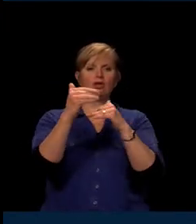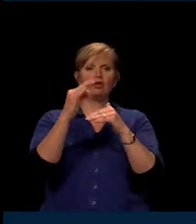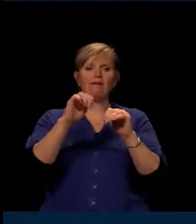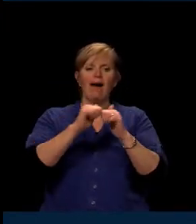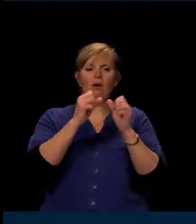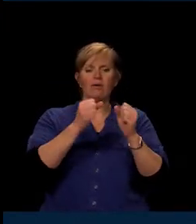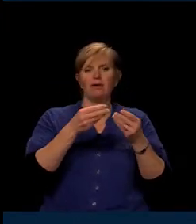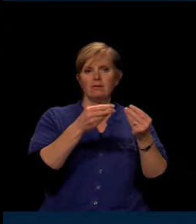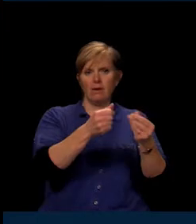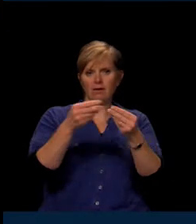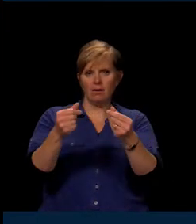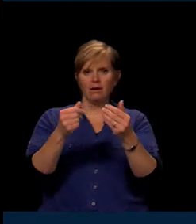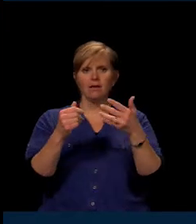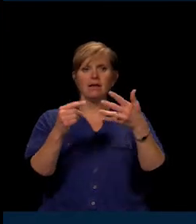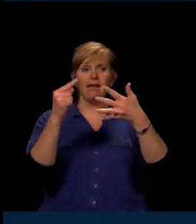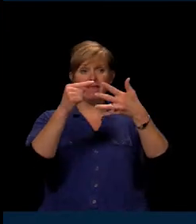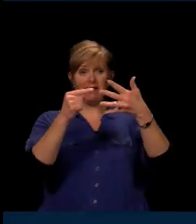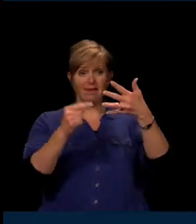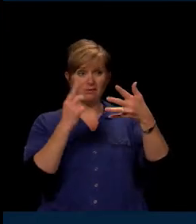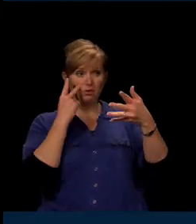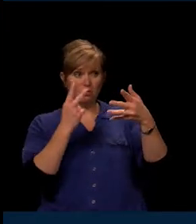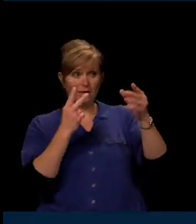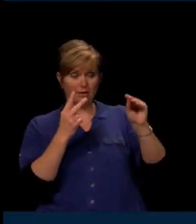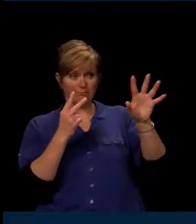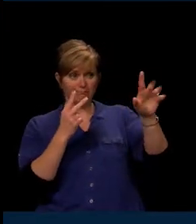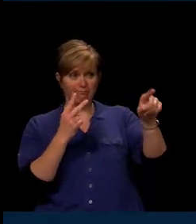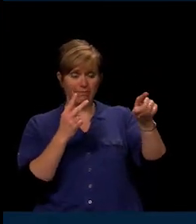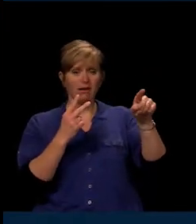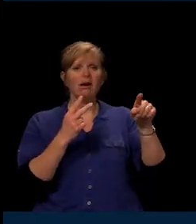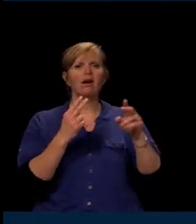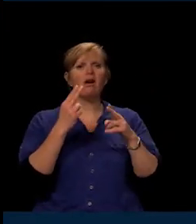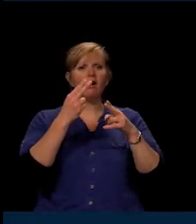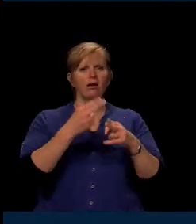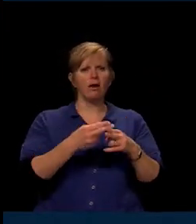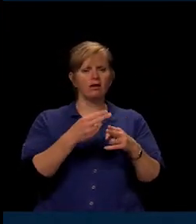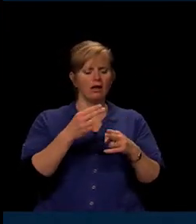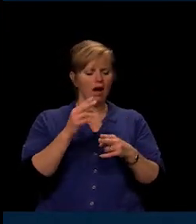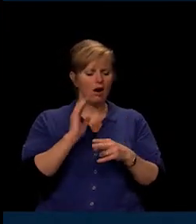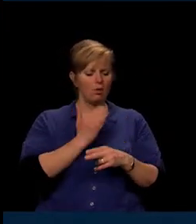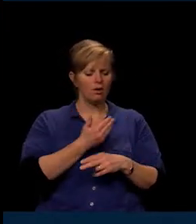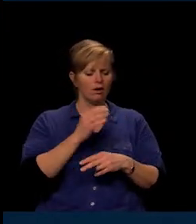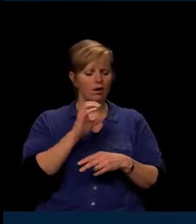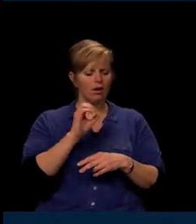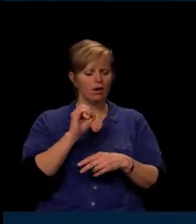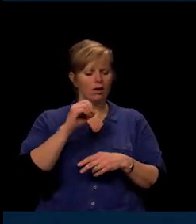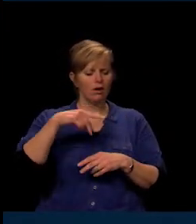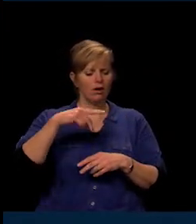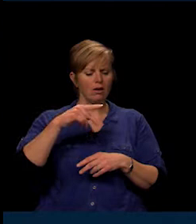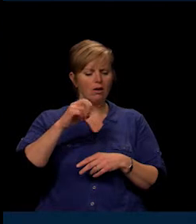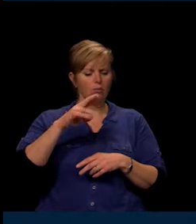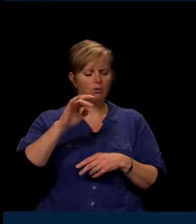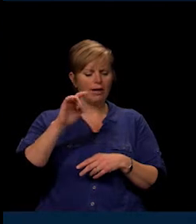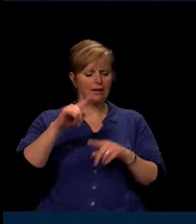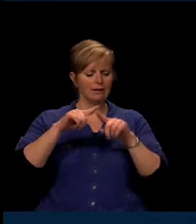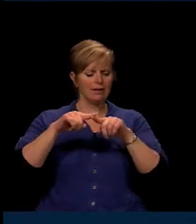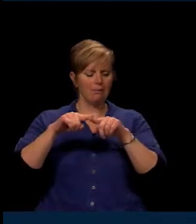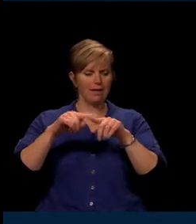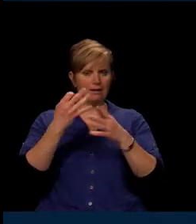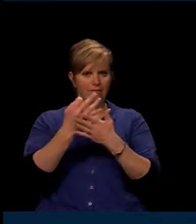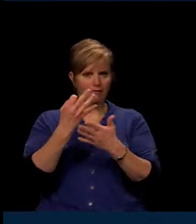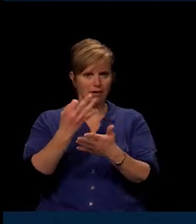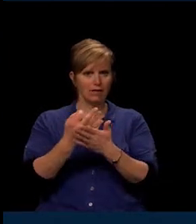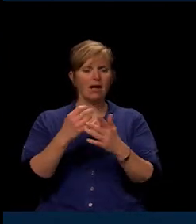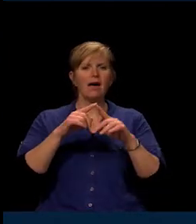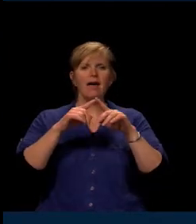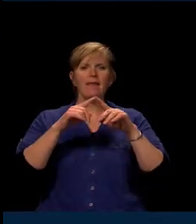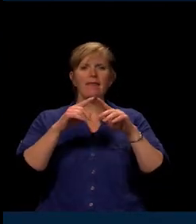the list of funds that you see here we traditionally call their operating dependent funds. They're dependent on the state funding formula for funds.